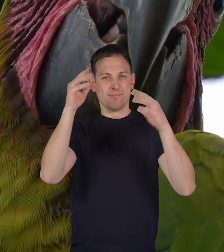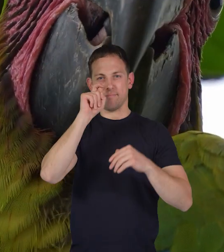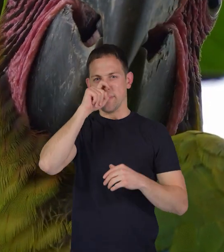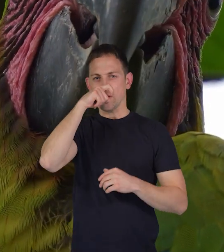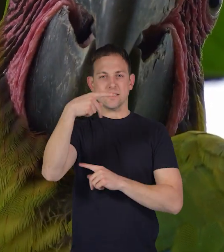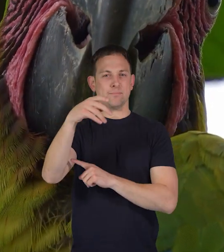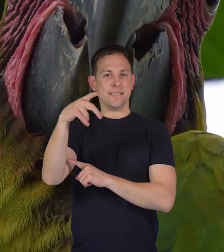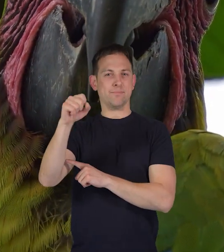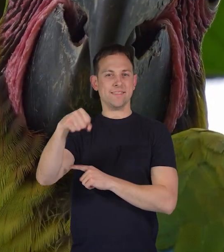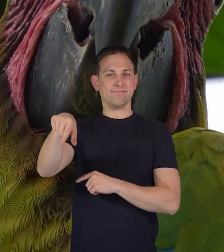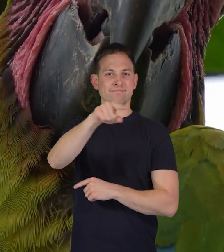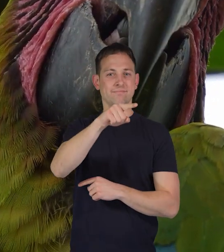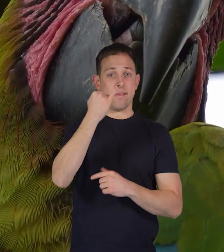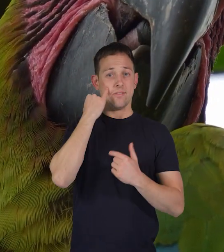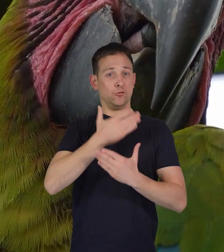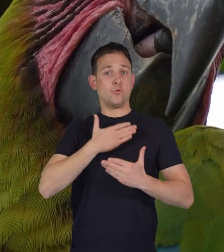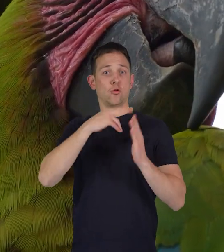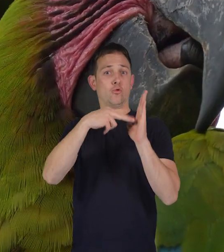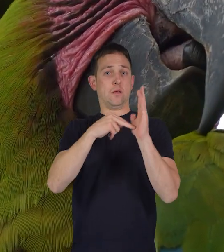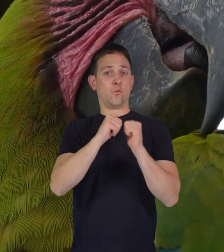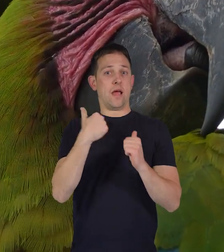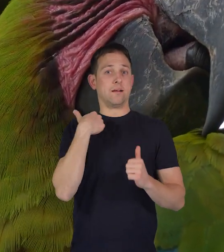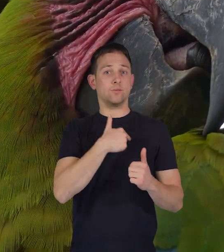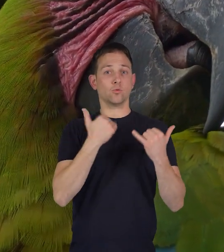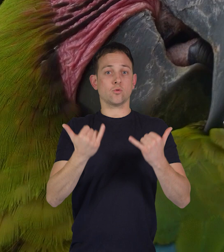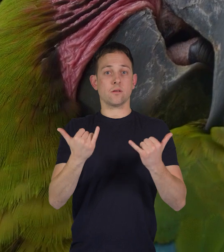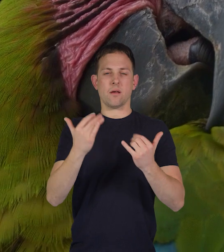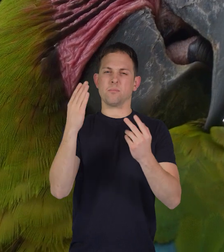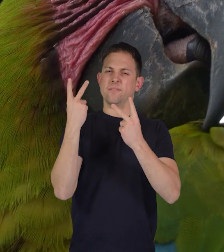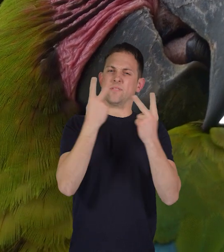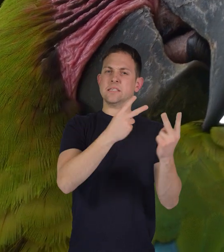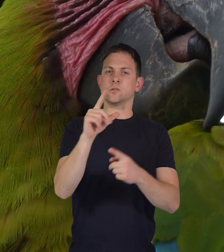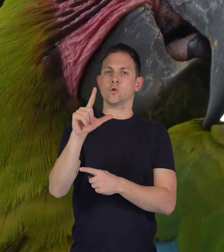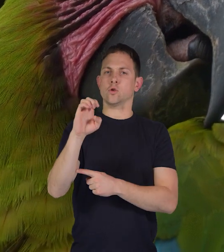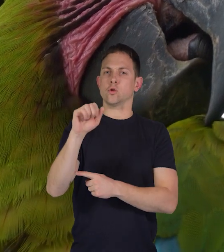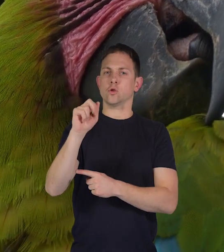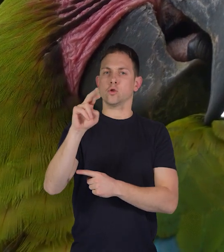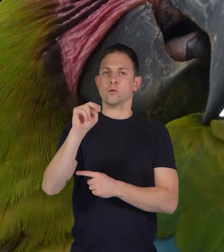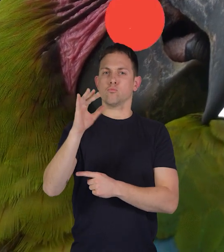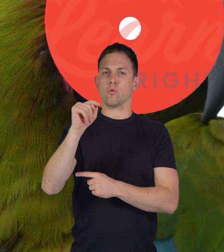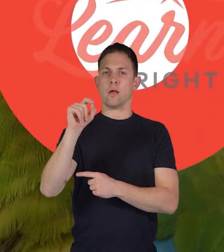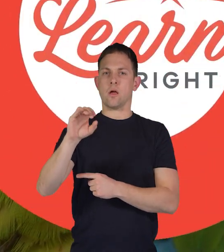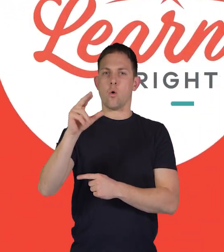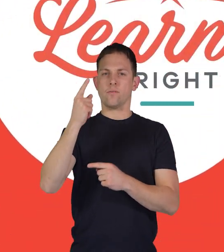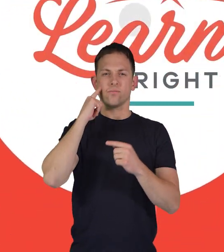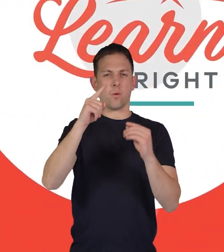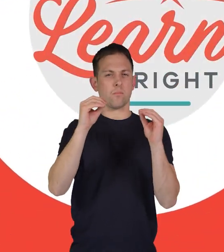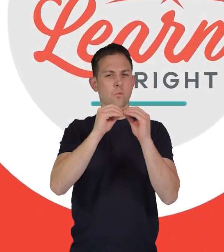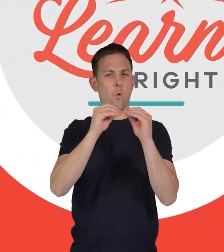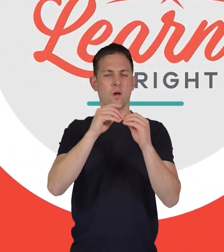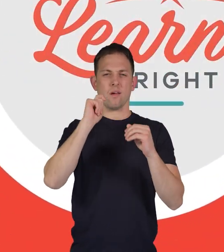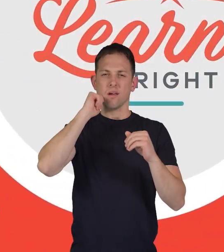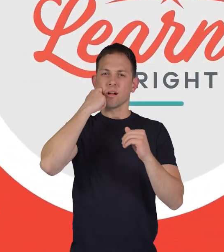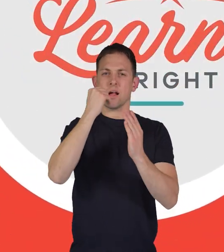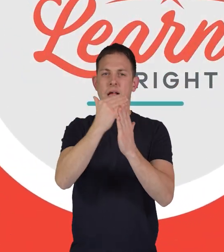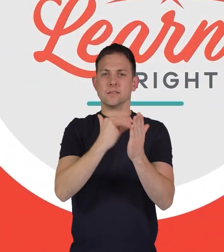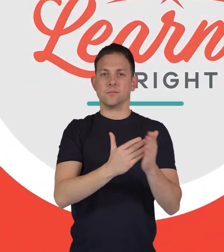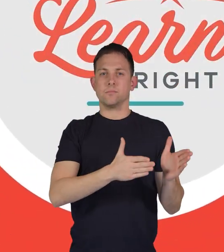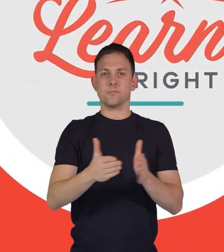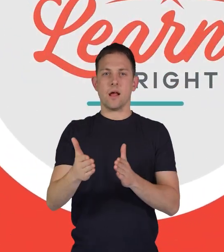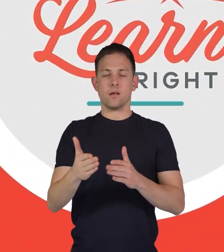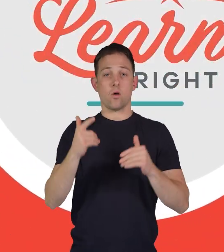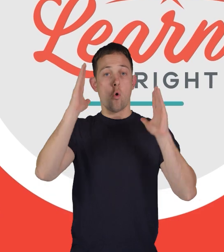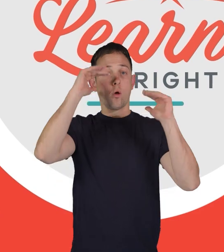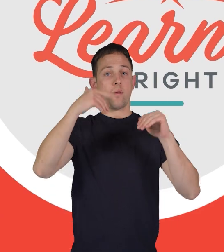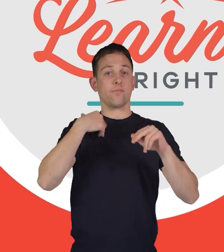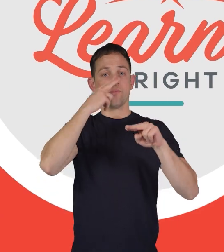you enjoyed reading along with us today, visit LearnBrite.org to find even more awesome lesson plans. Hope you had fun learning